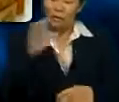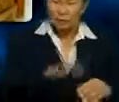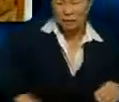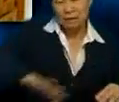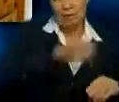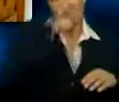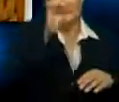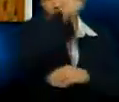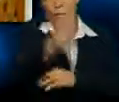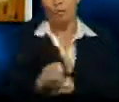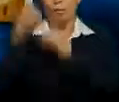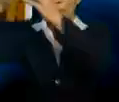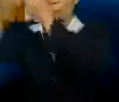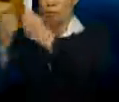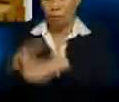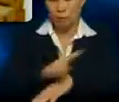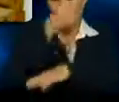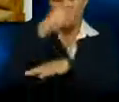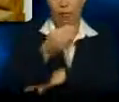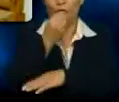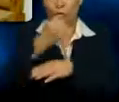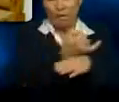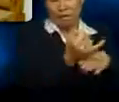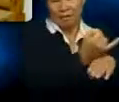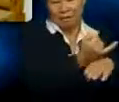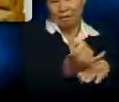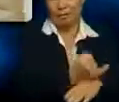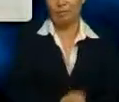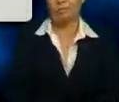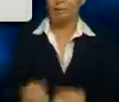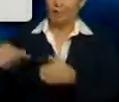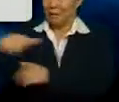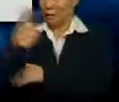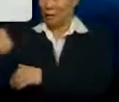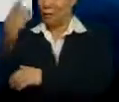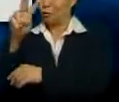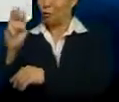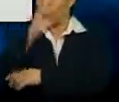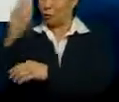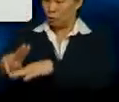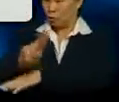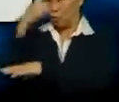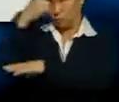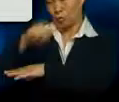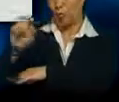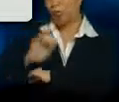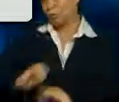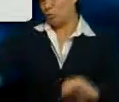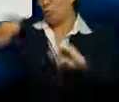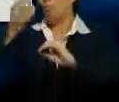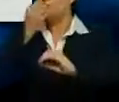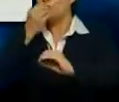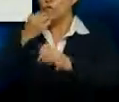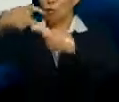% of palm oil is used for the food industry, the remaining being used for other non-food related applications.